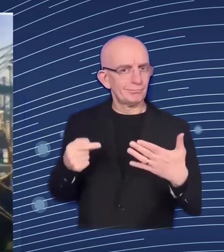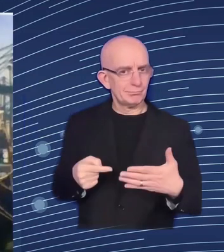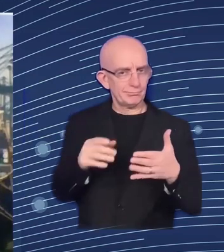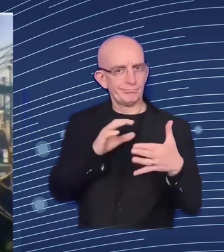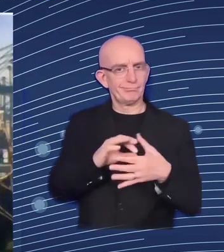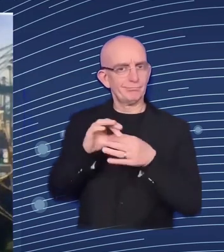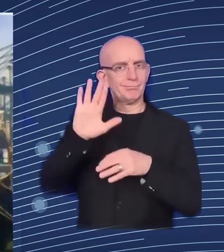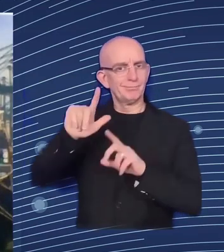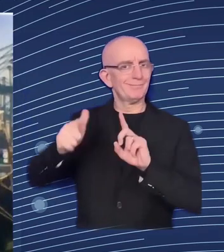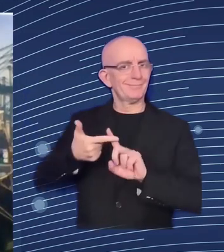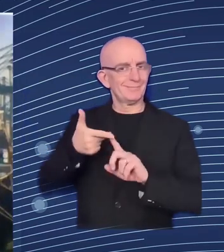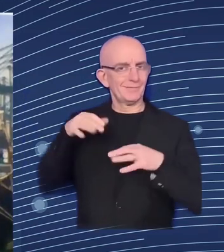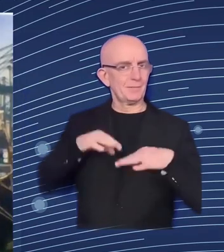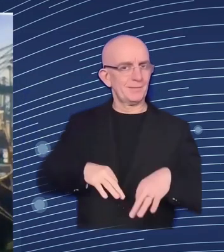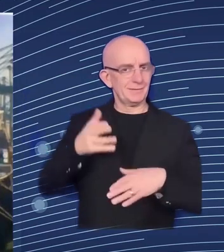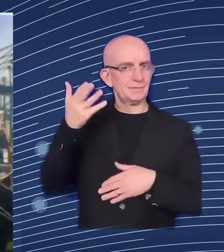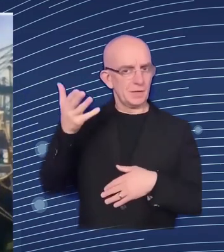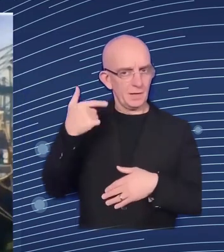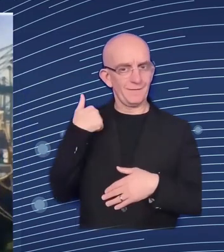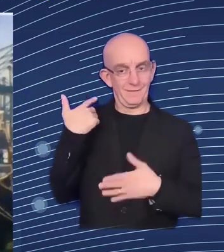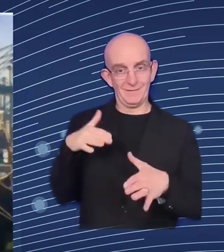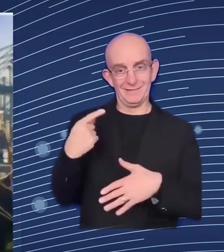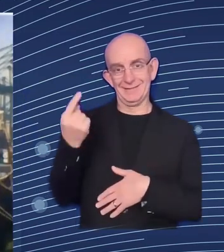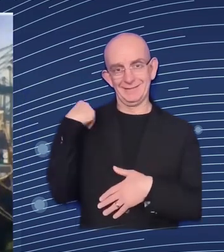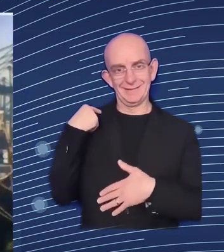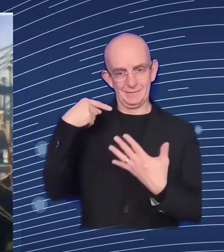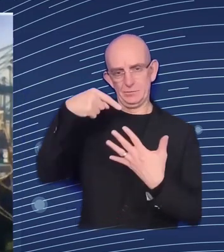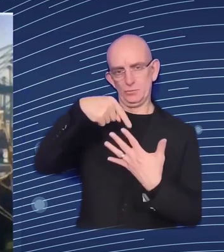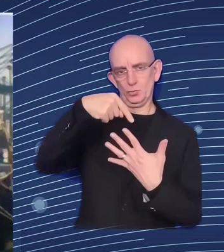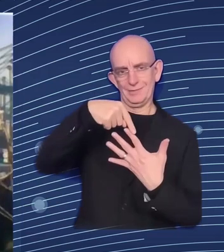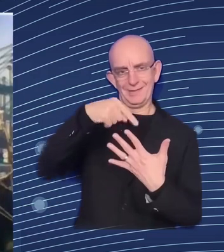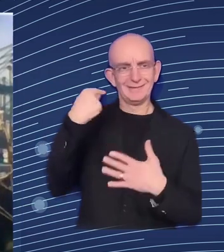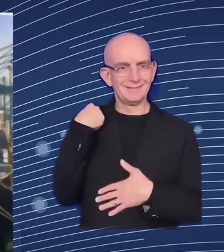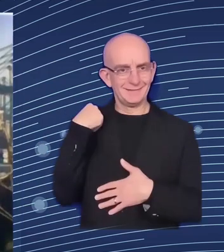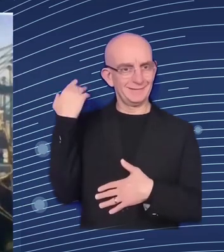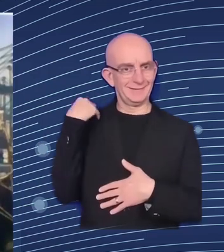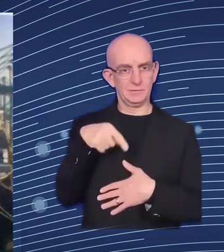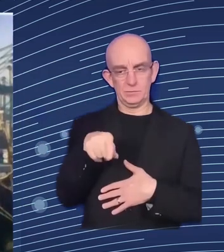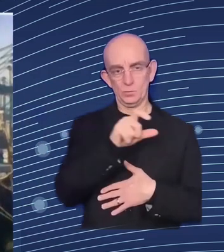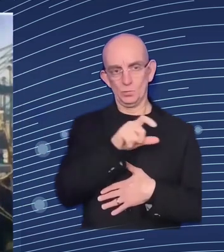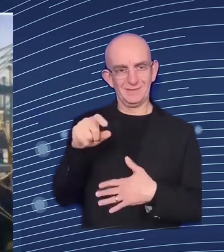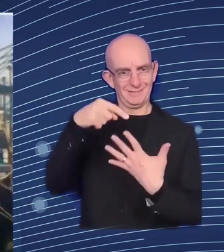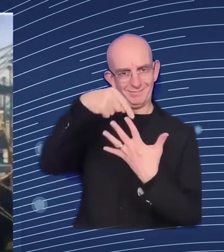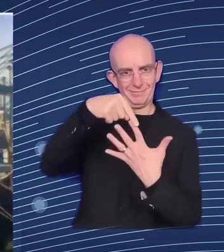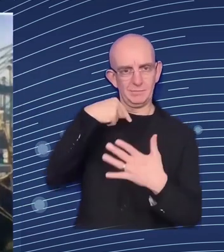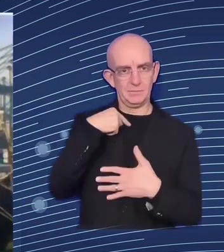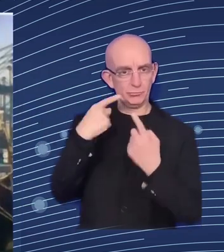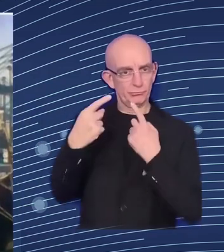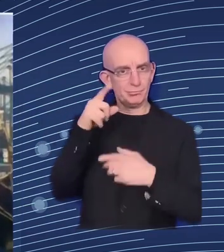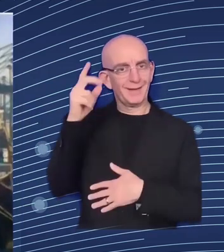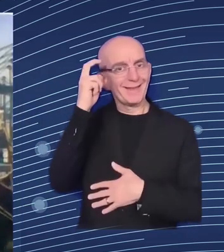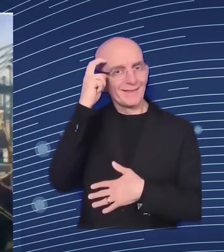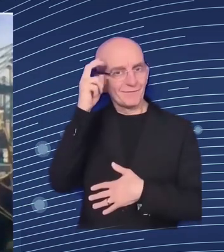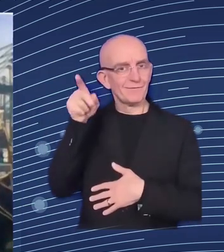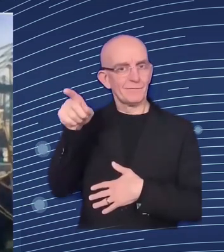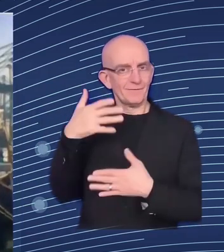in kiev we've had a lot of discussions on how how best to support from an eu side of of matters and